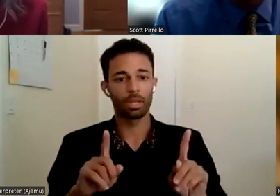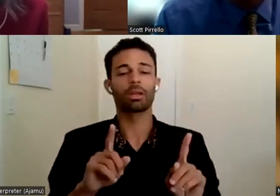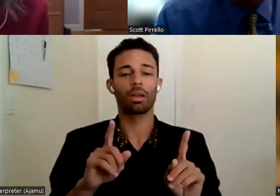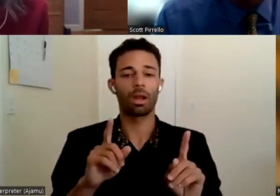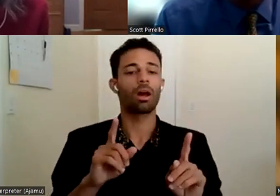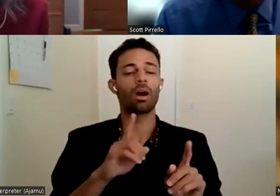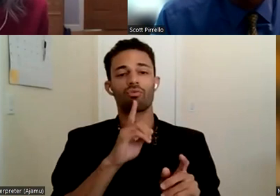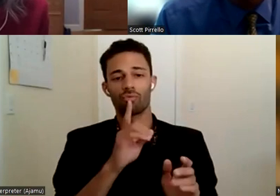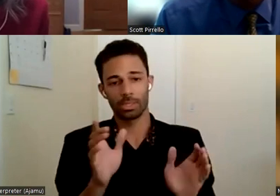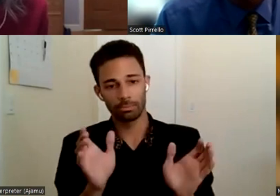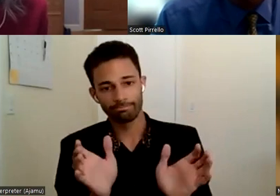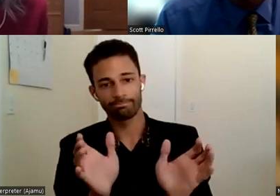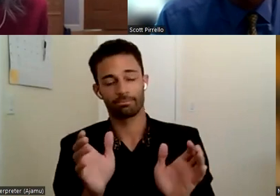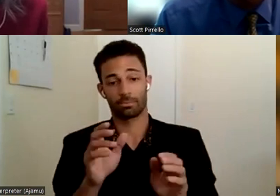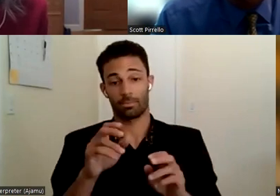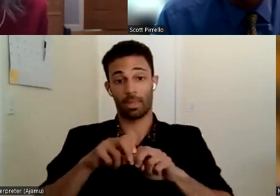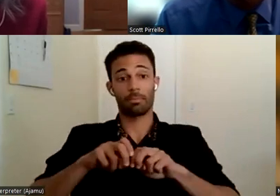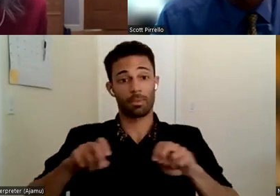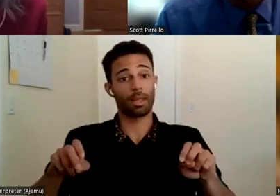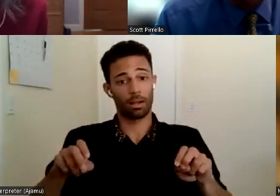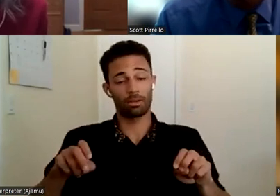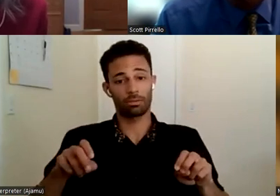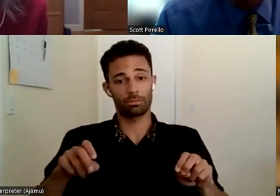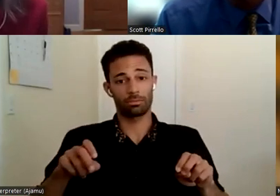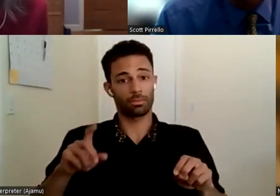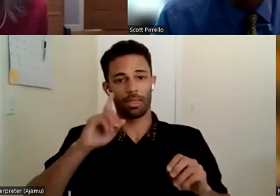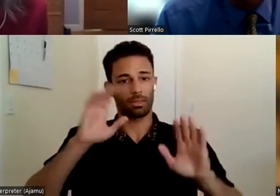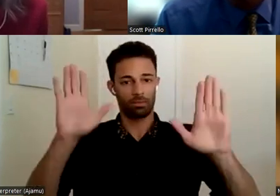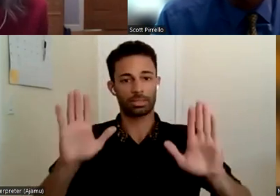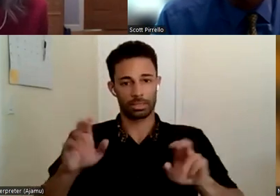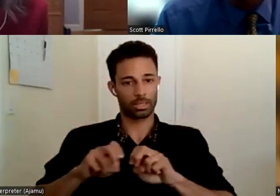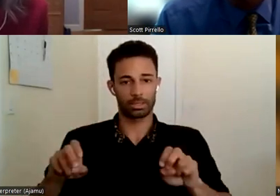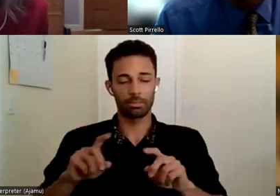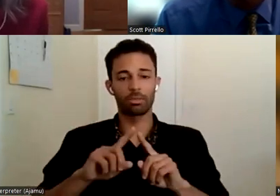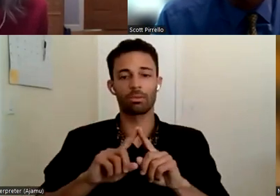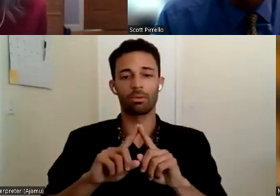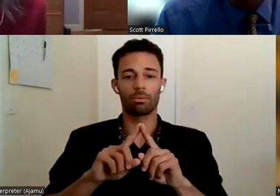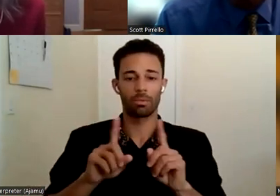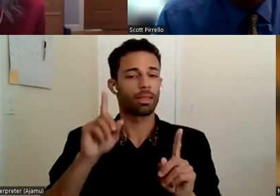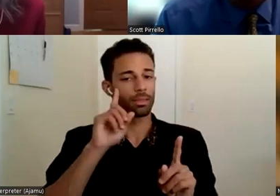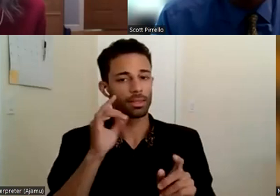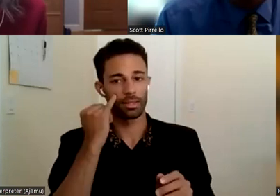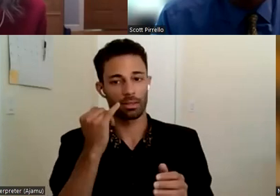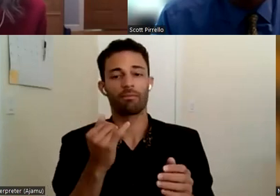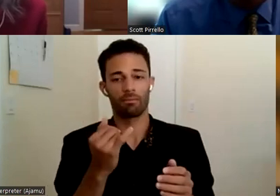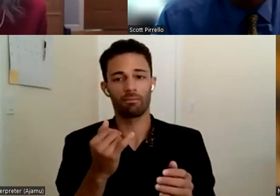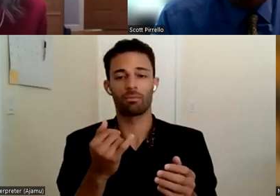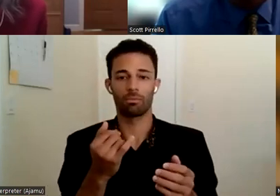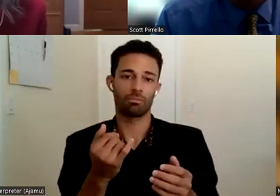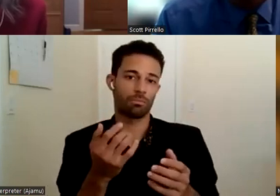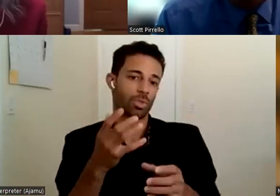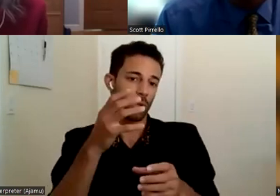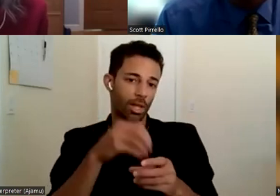urge that the reactor panels and I think by the way, reactor panels are fantastic, but I think if you would also consider including